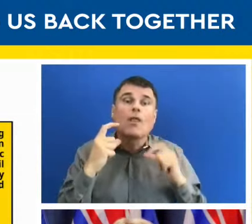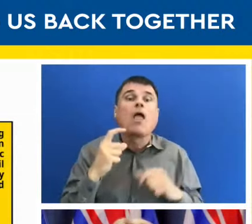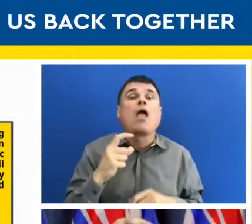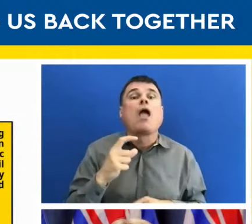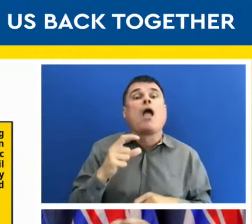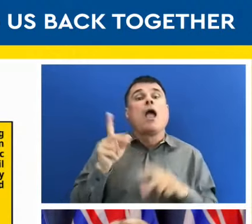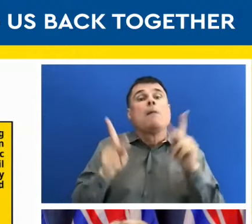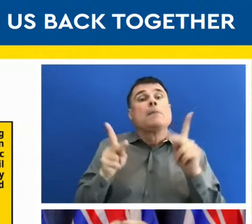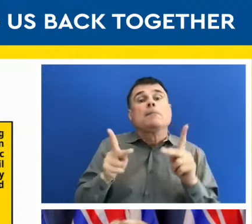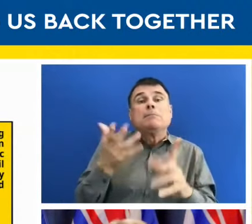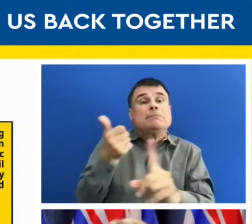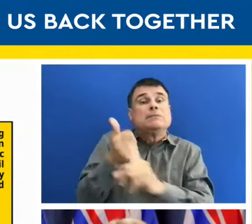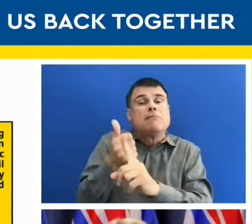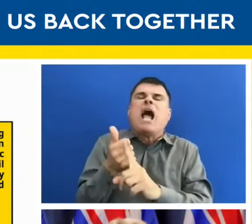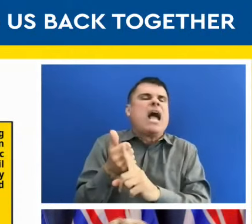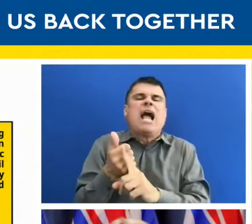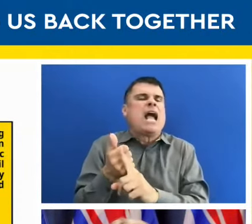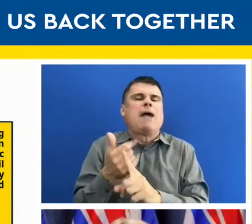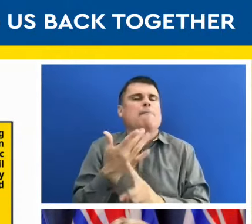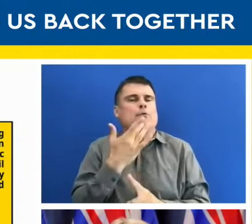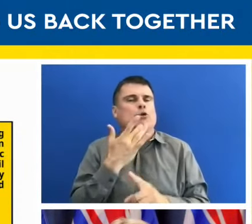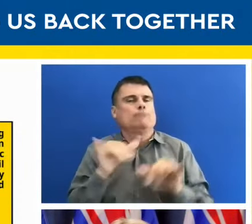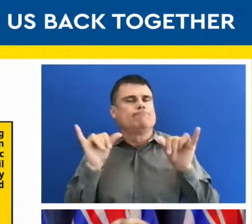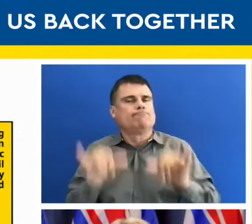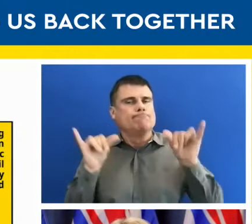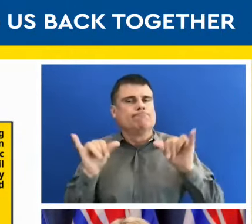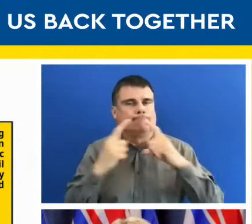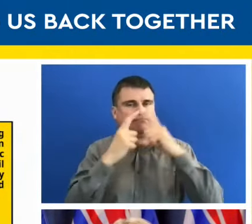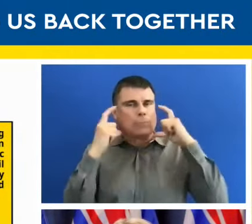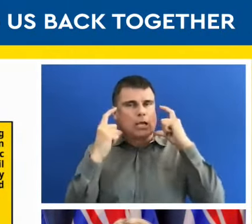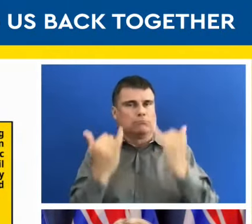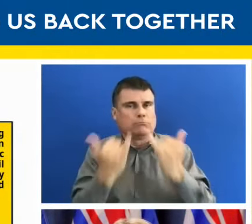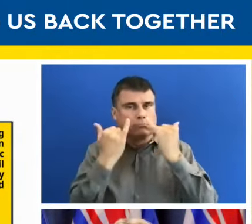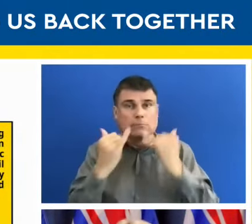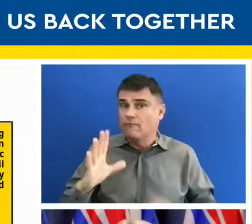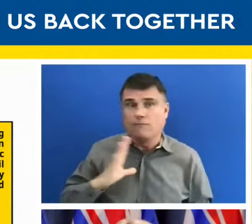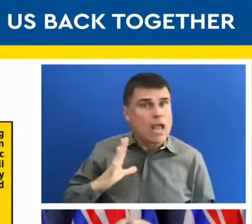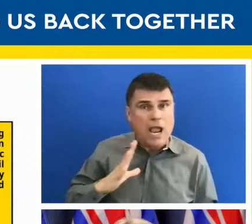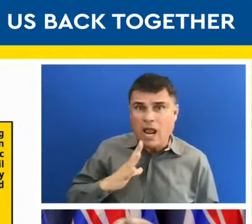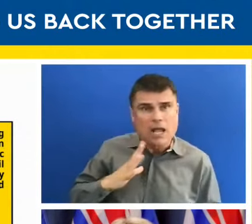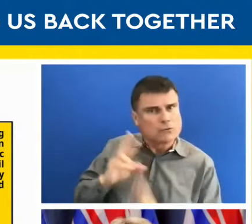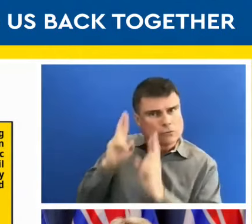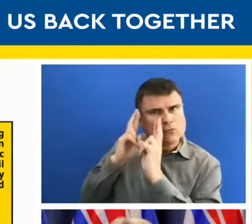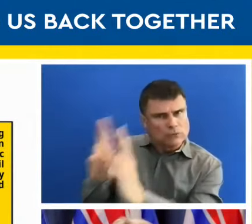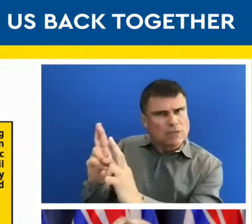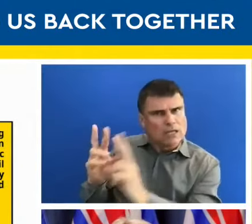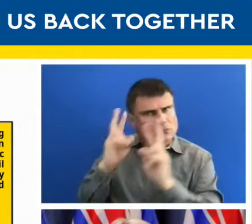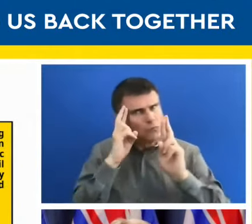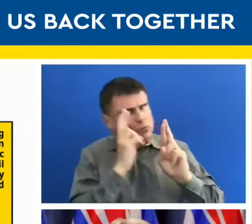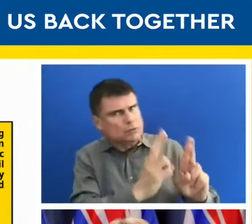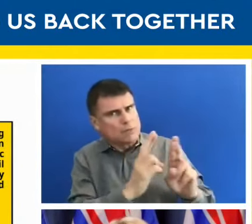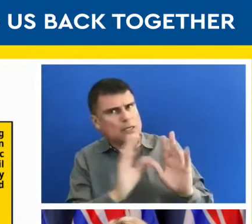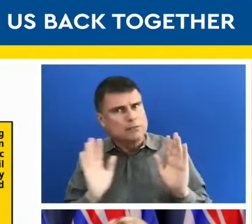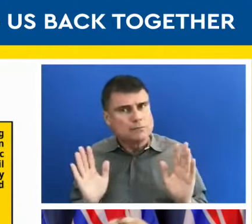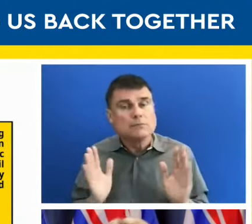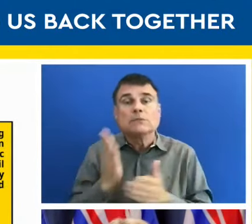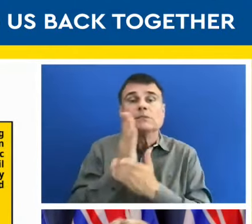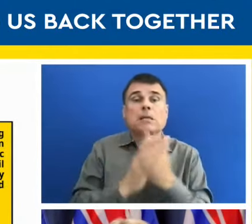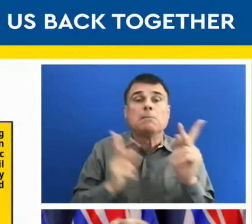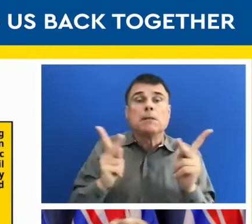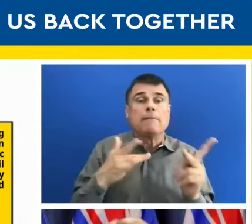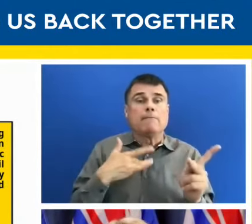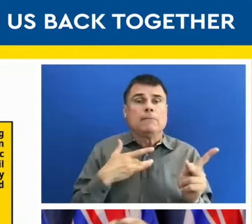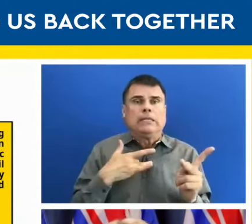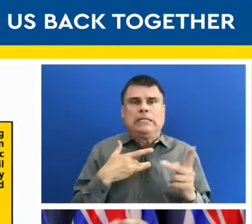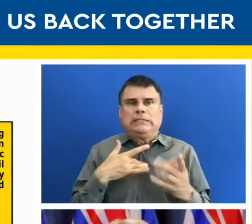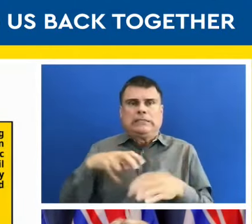We need to remember that we all need to go on our own pace and there are some reasons why we may feel more at risk or it may